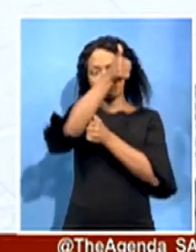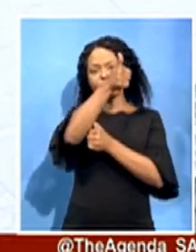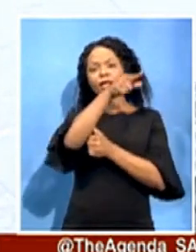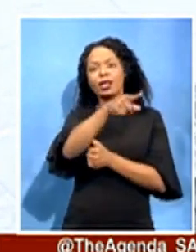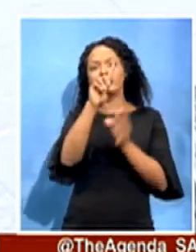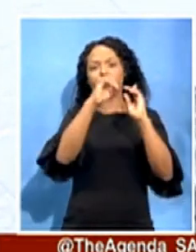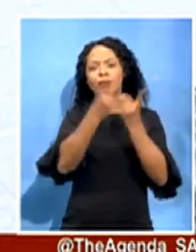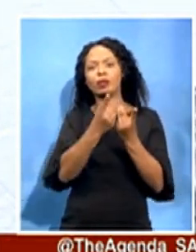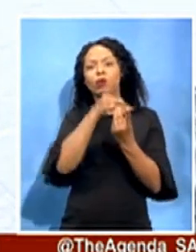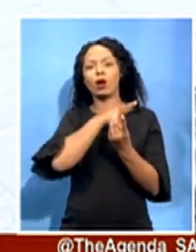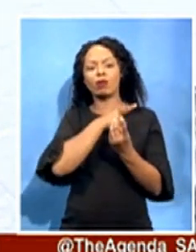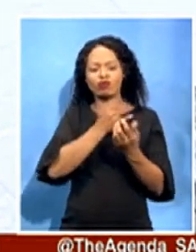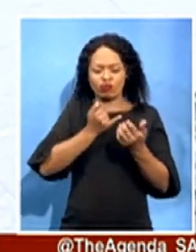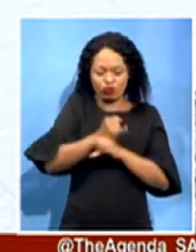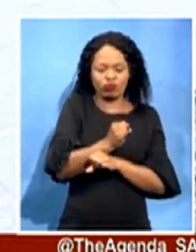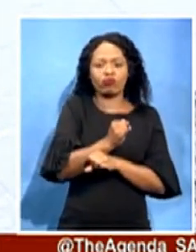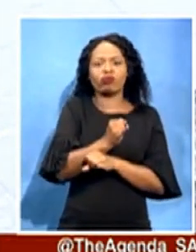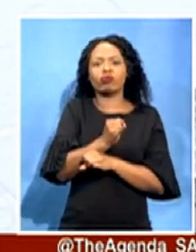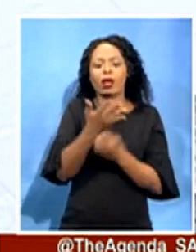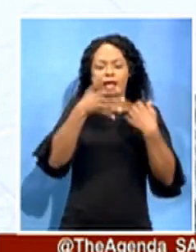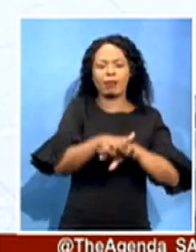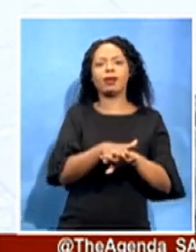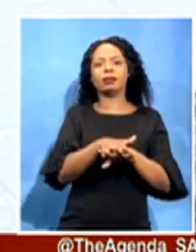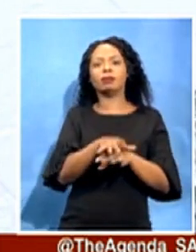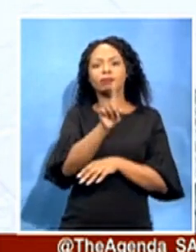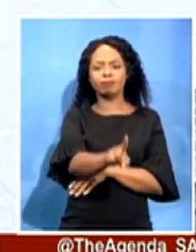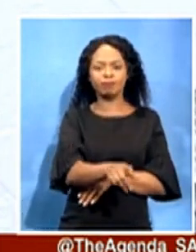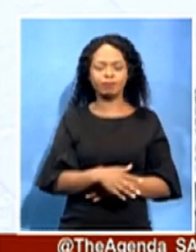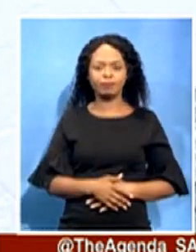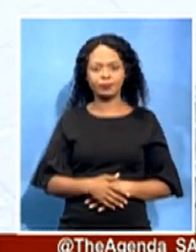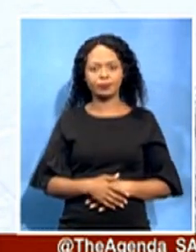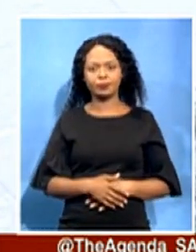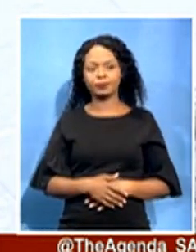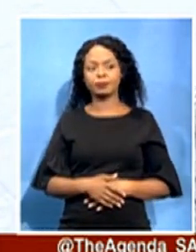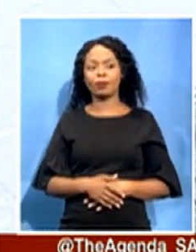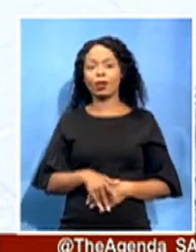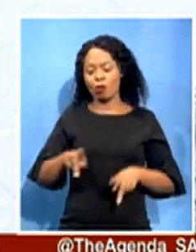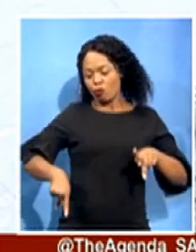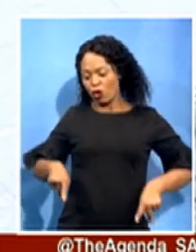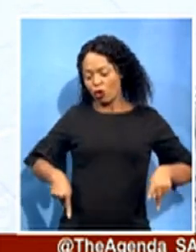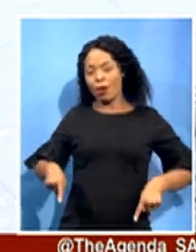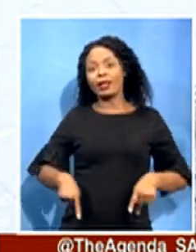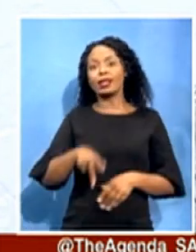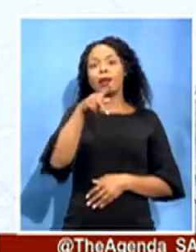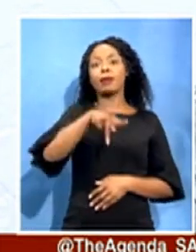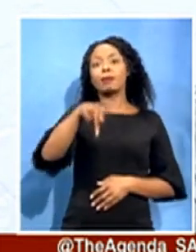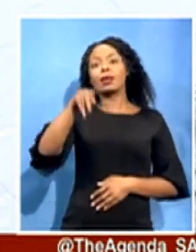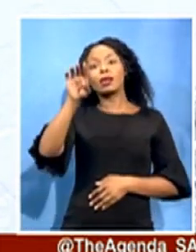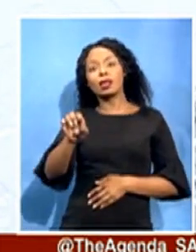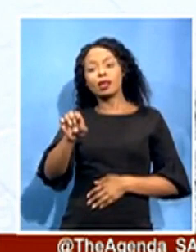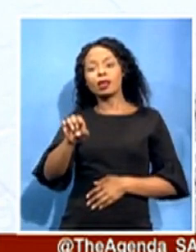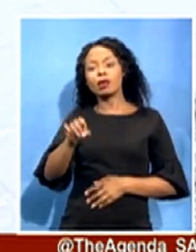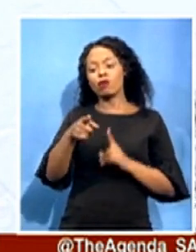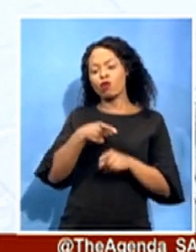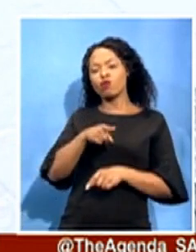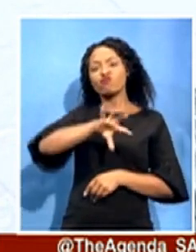On the audit done by the procurement of PPEs by the provincial treasury, and I'm sure colleagues will